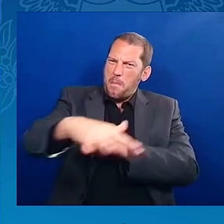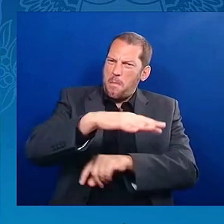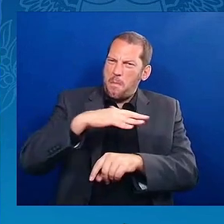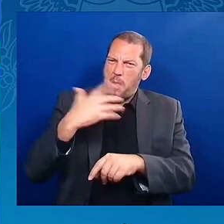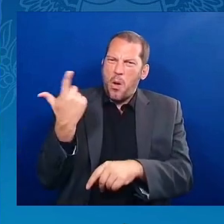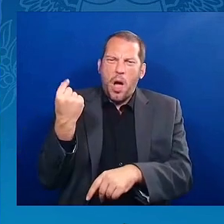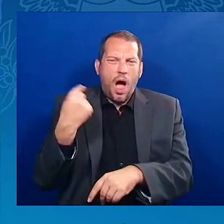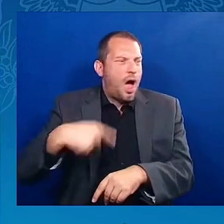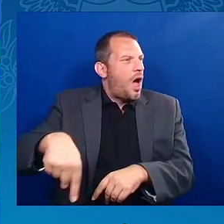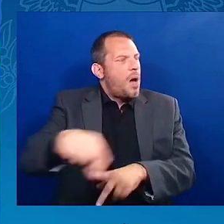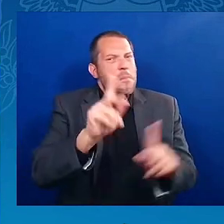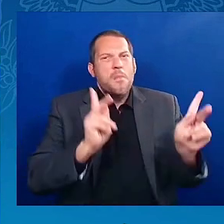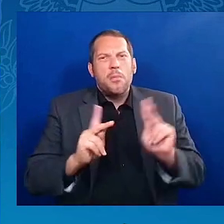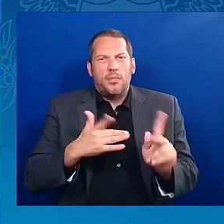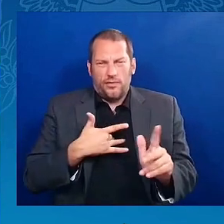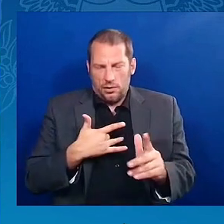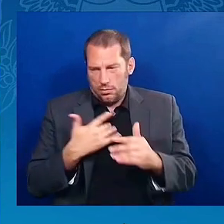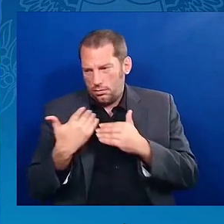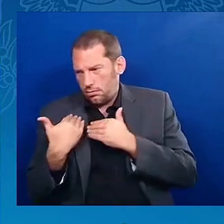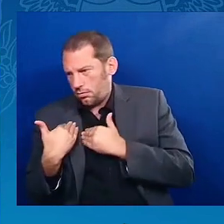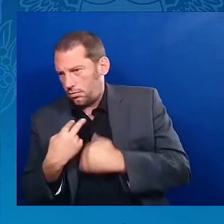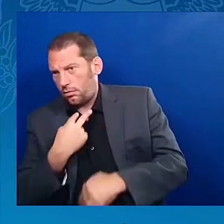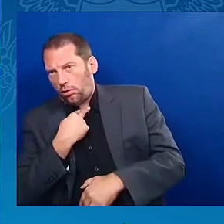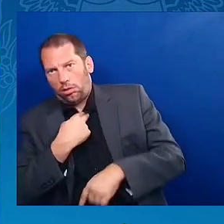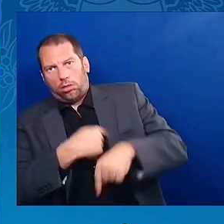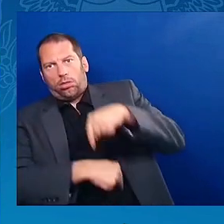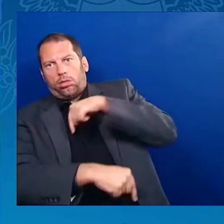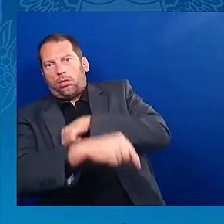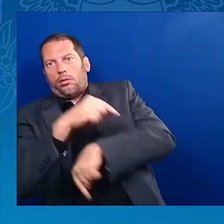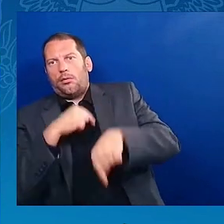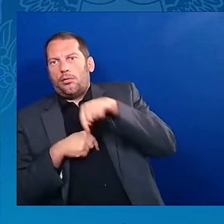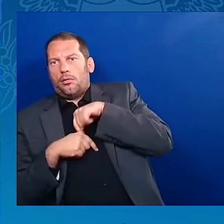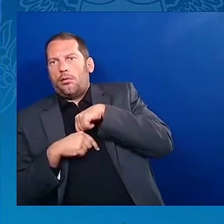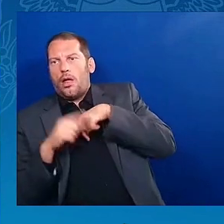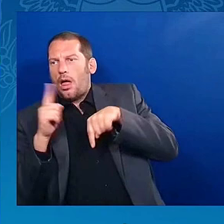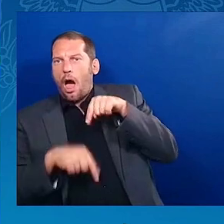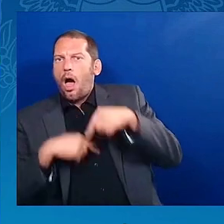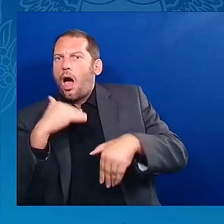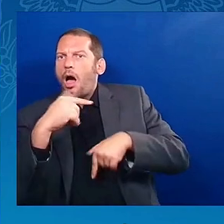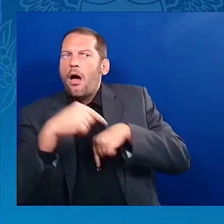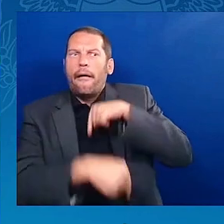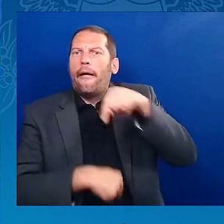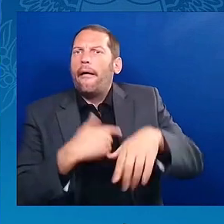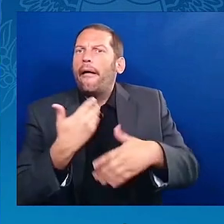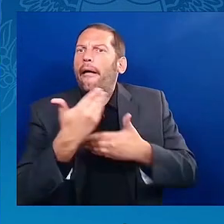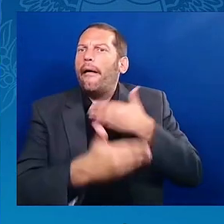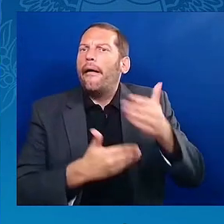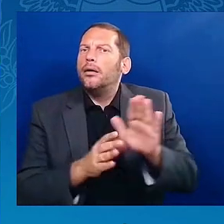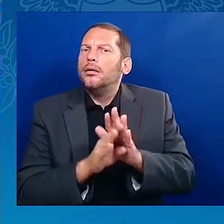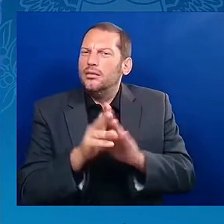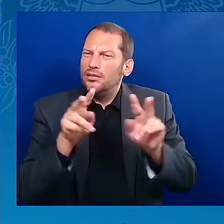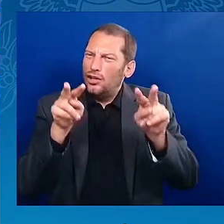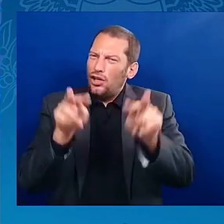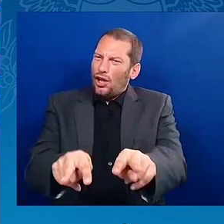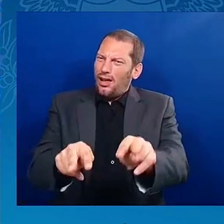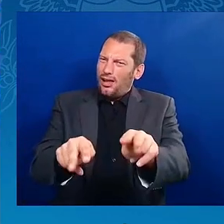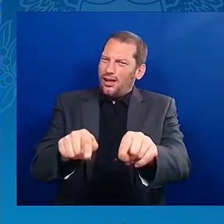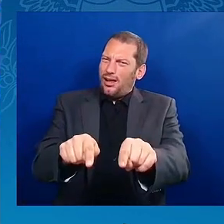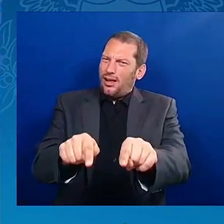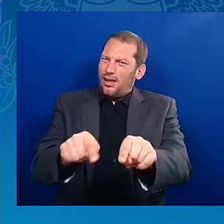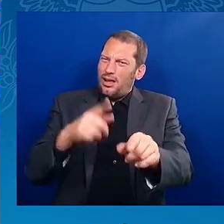the need for people to have access to economic opportunity, we have to take into account